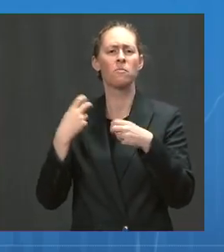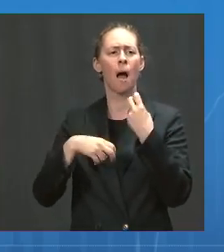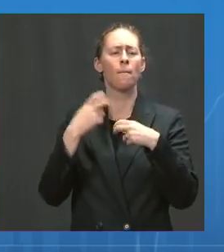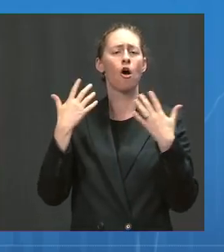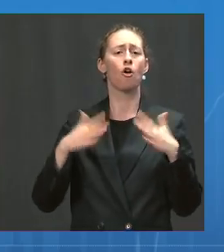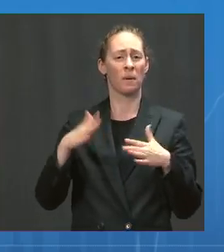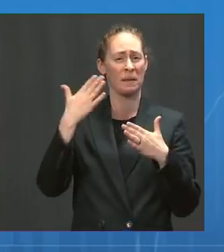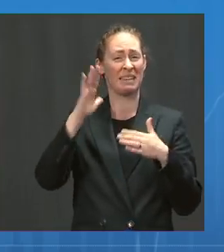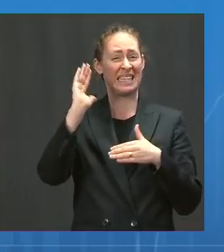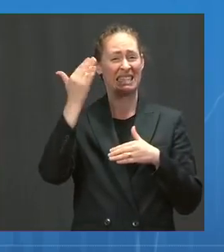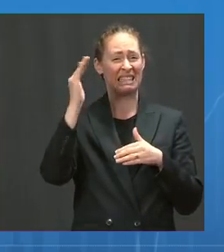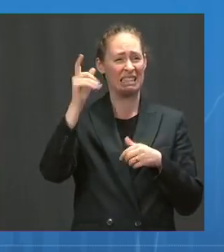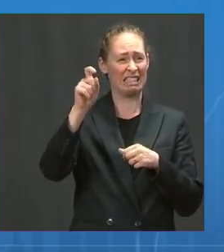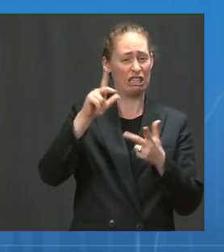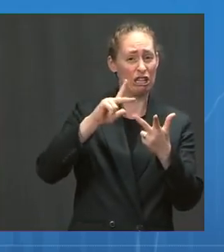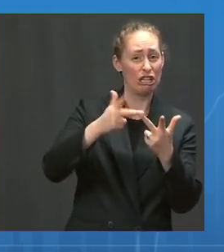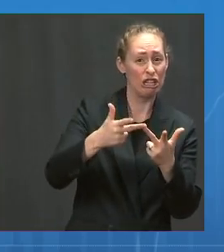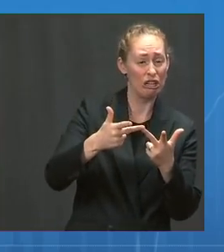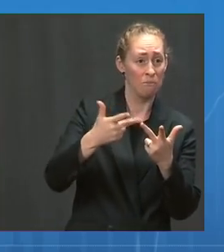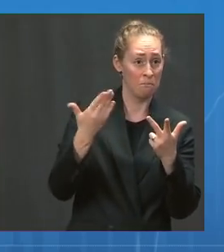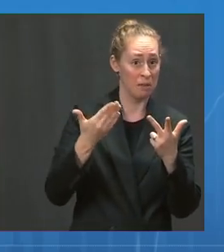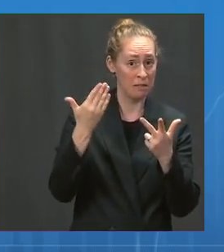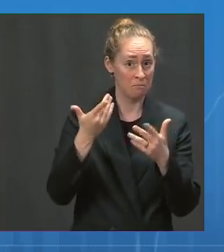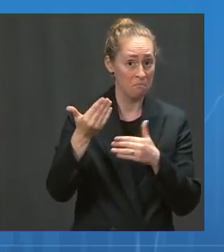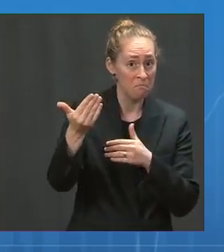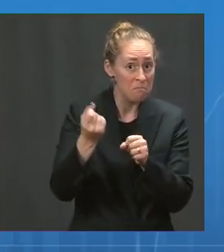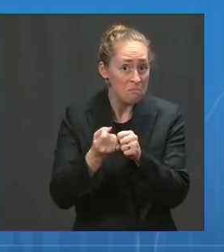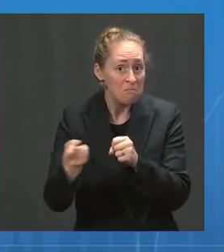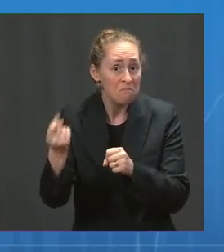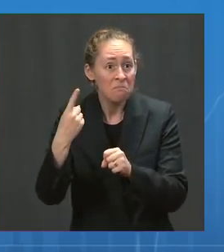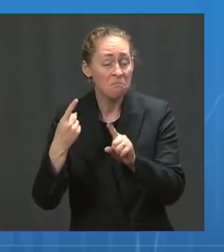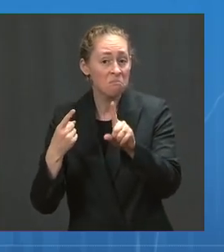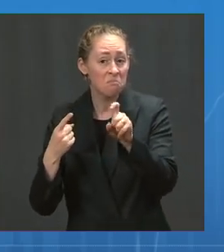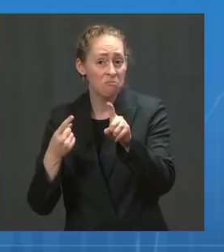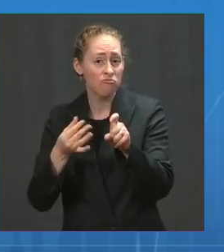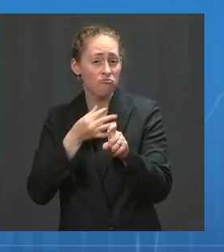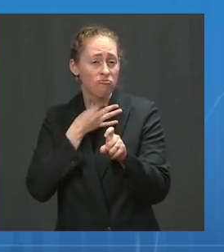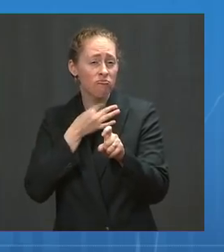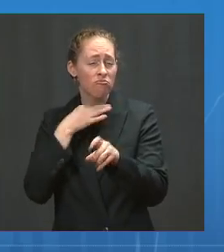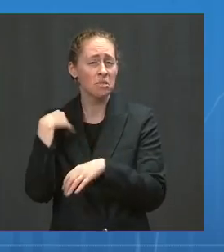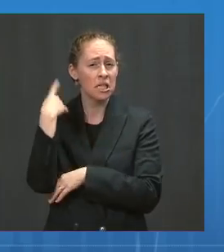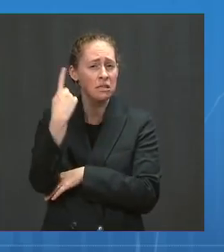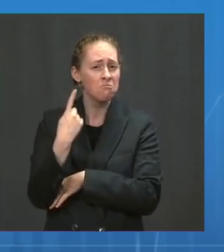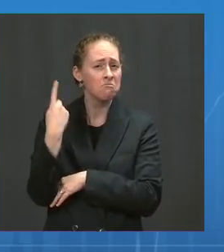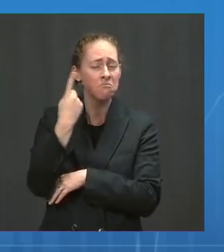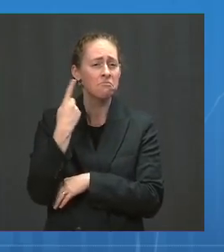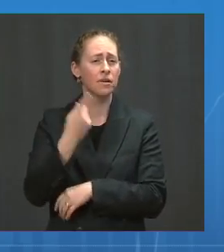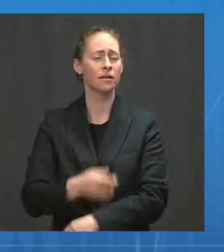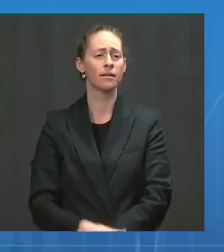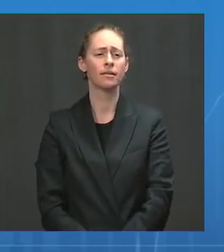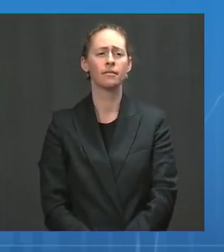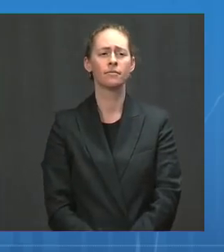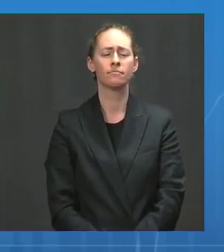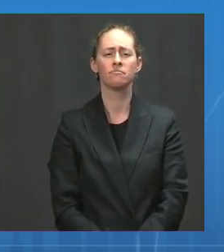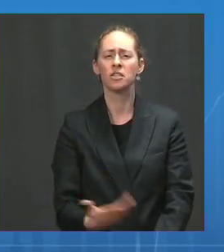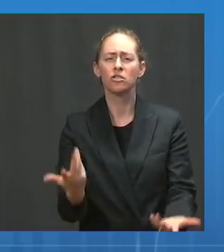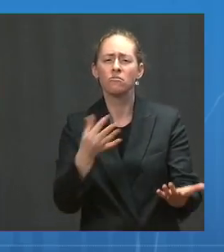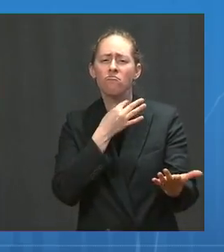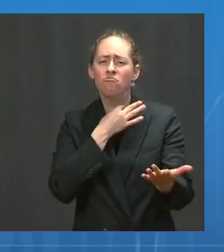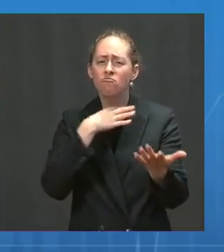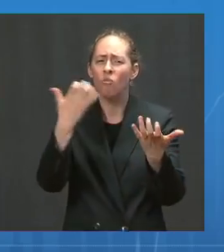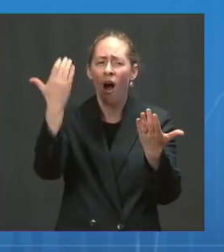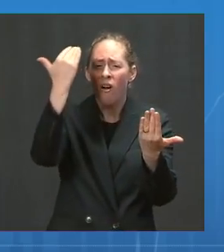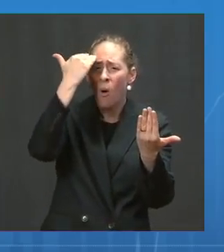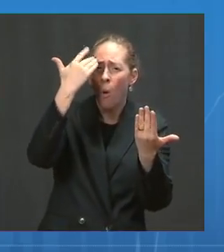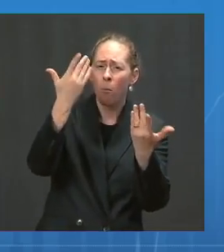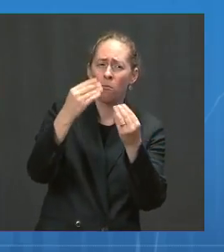year, early next year. Just curious. I also know that there can be higher risk side effects, potentially, with a third booster shot. So I'm just curious if you can offer